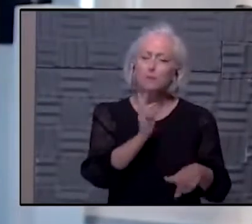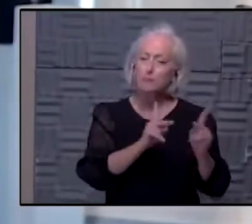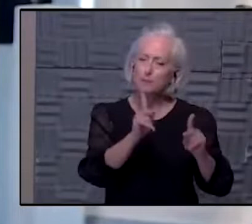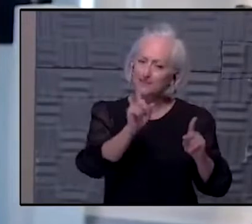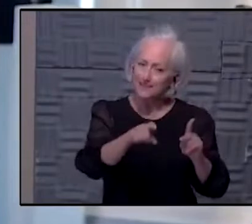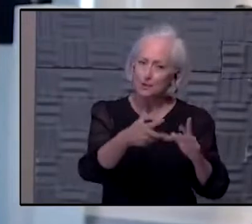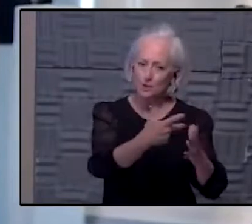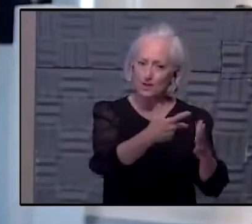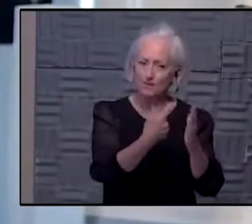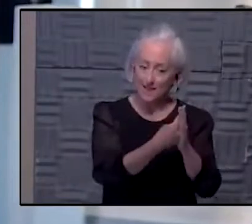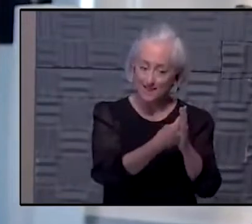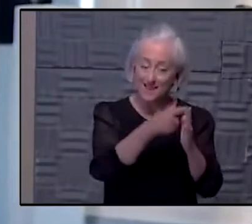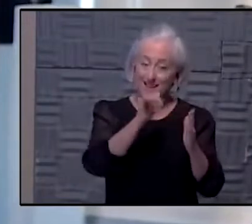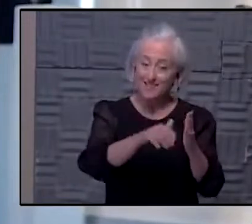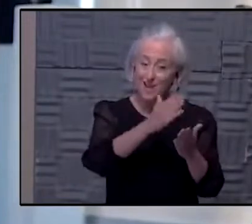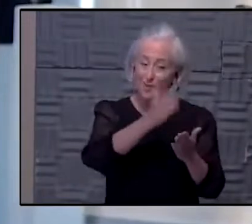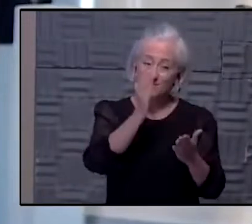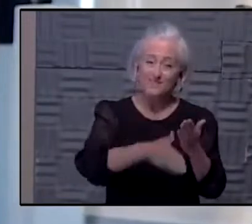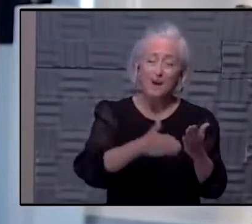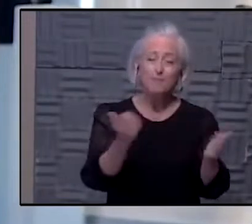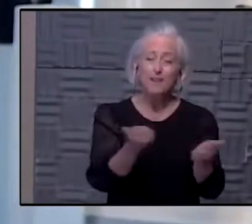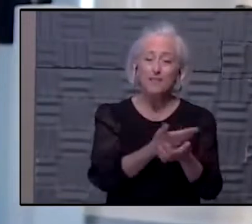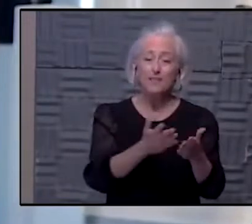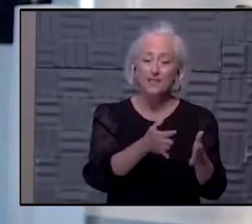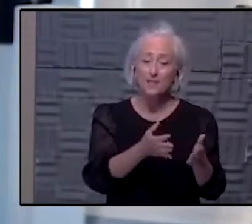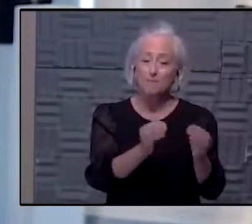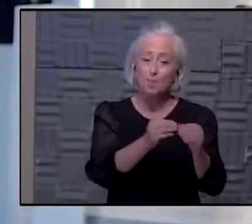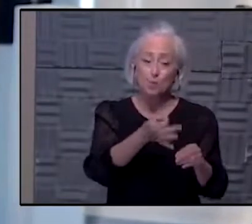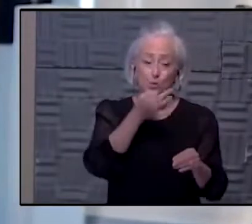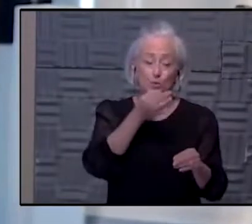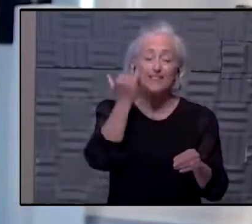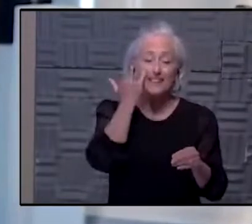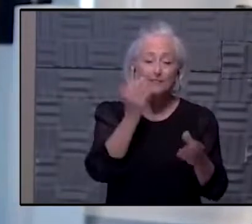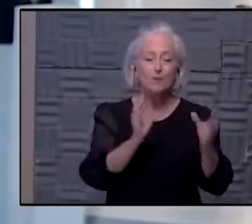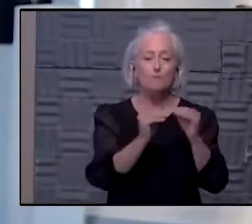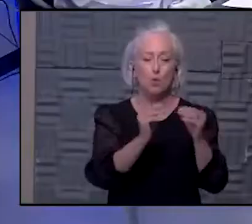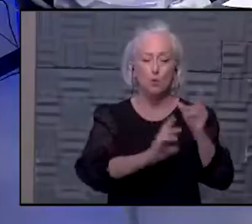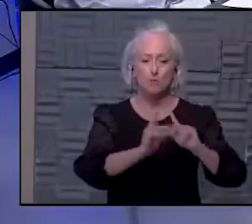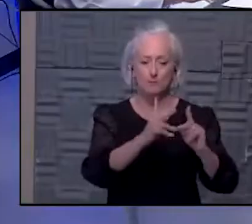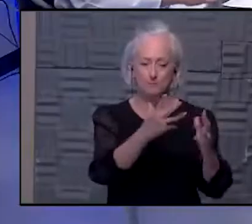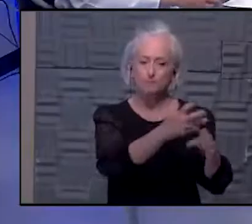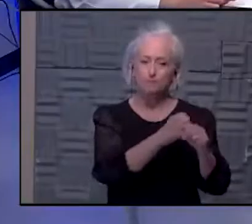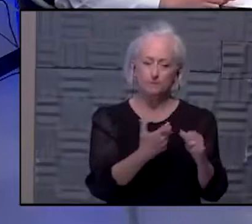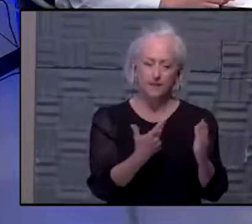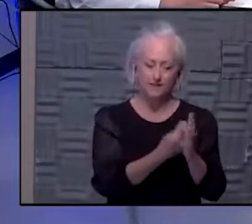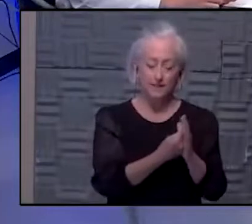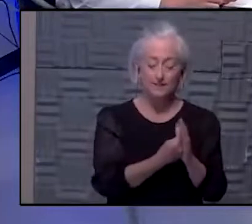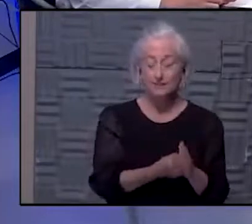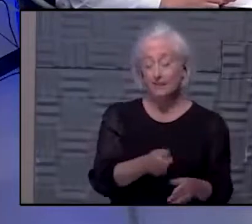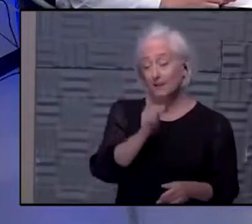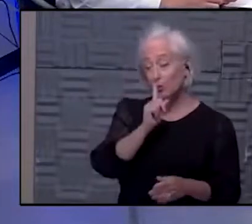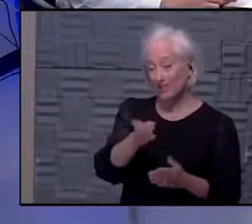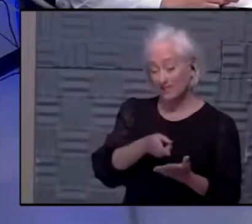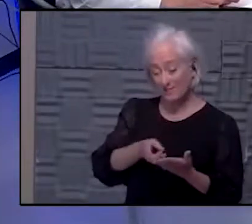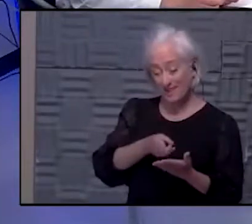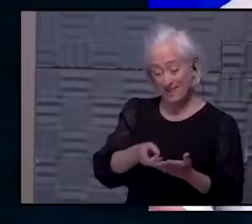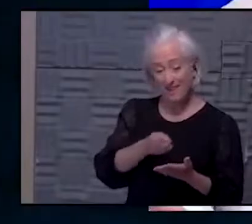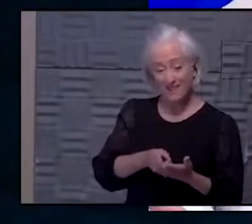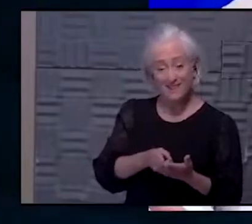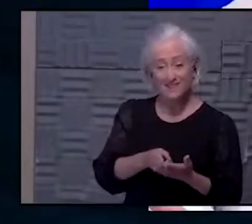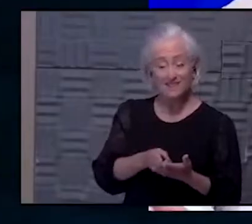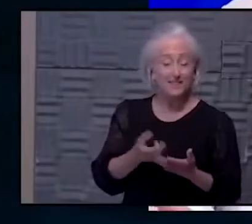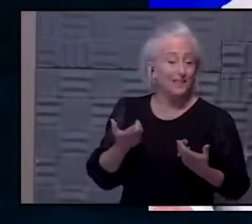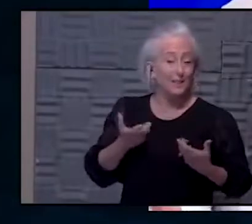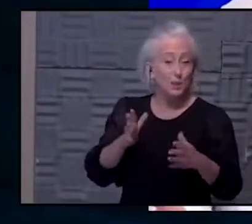because that's why it'll end all this sooner the more people who get vaccinated. Well, Lee, let's be honest. The only thing you look forward to is not getting as